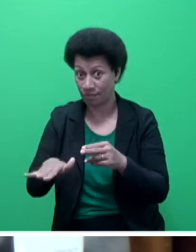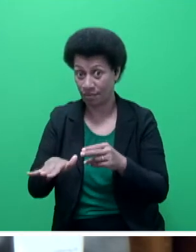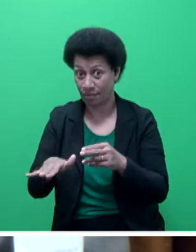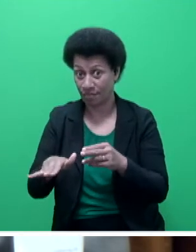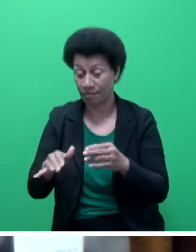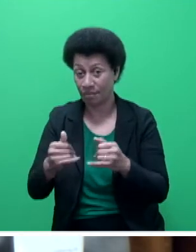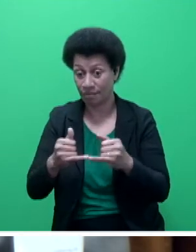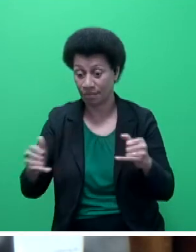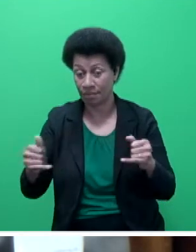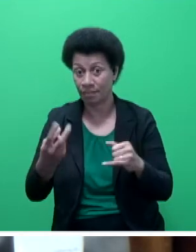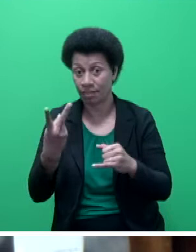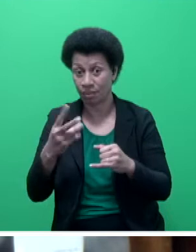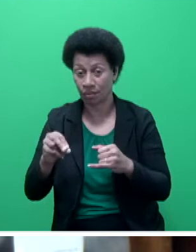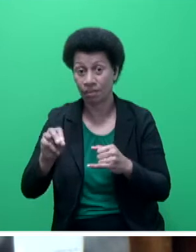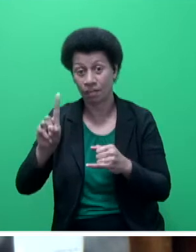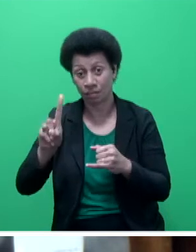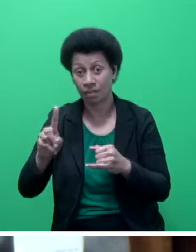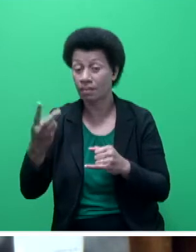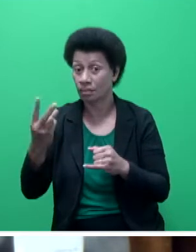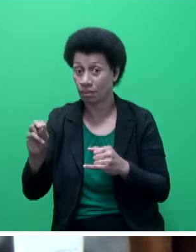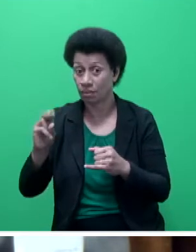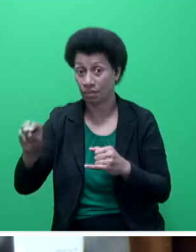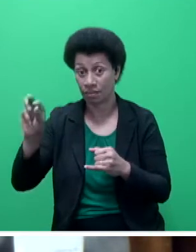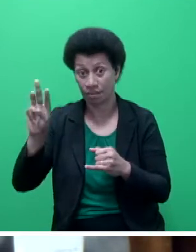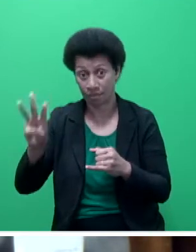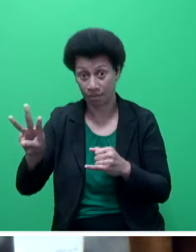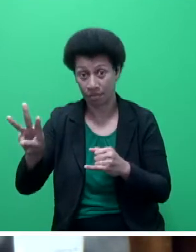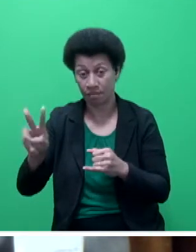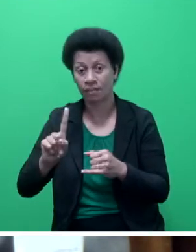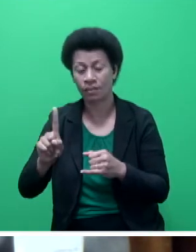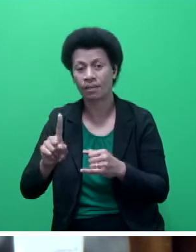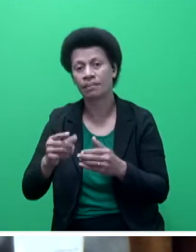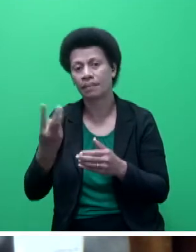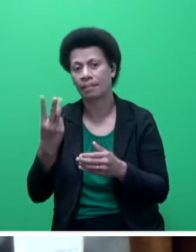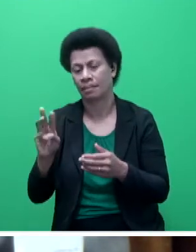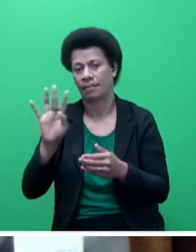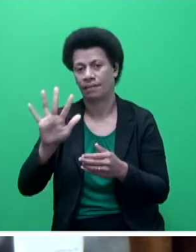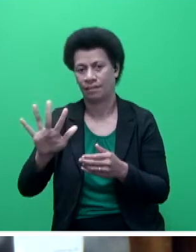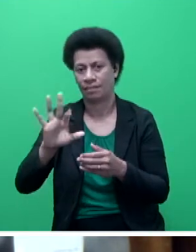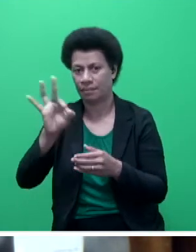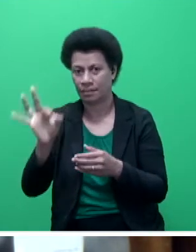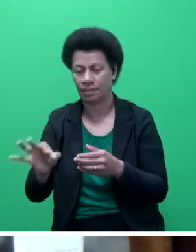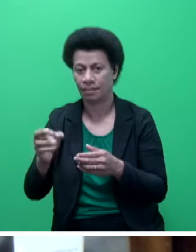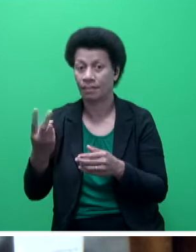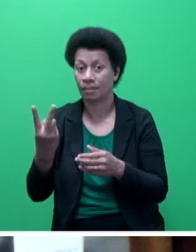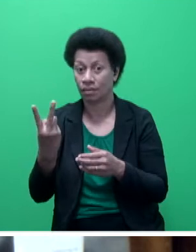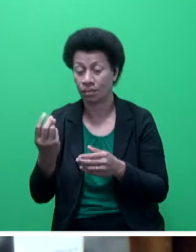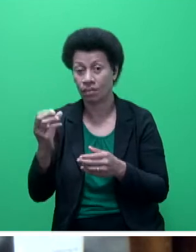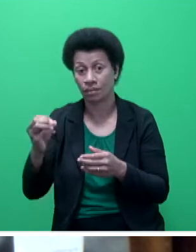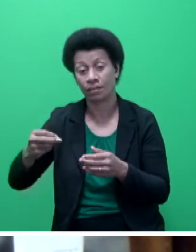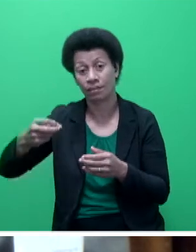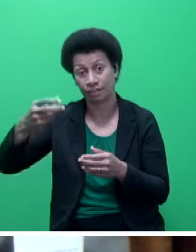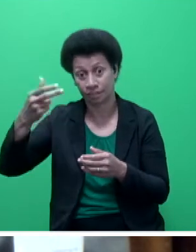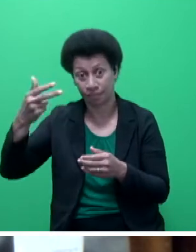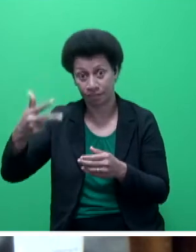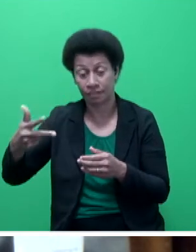in 2001 and 2003, the poverty rate was 35 per cent. 2008 and 2009, sir,